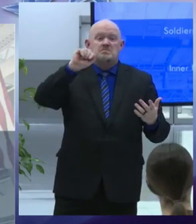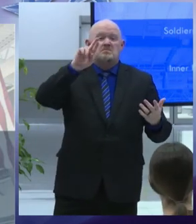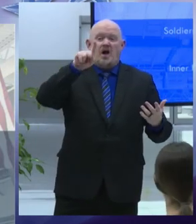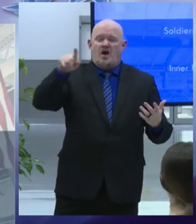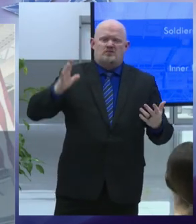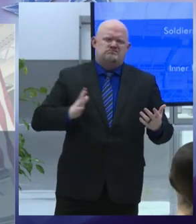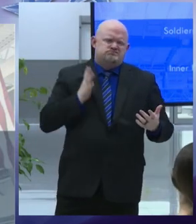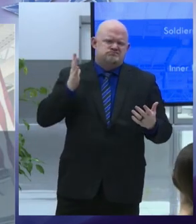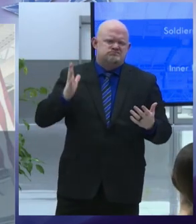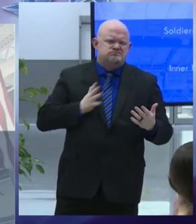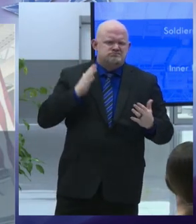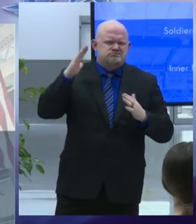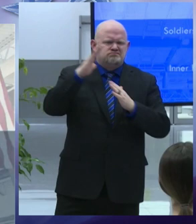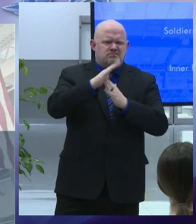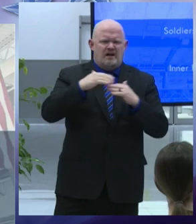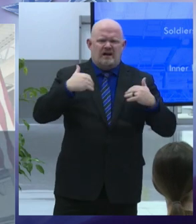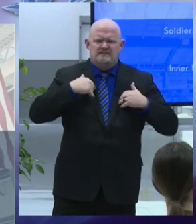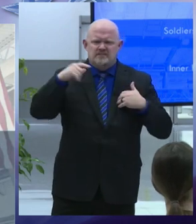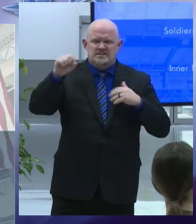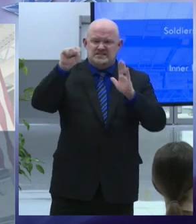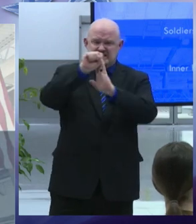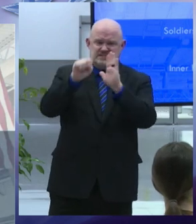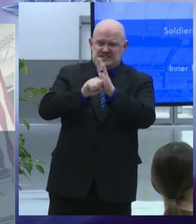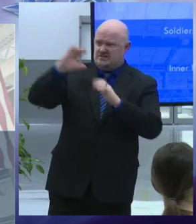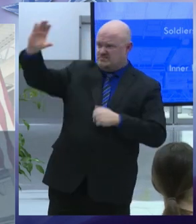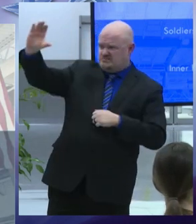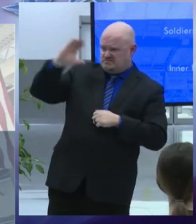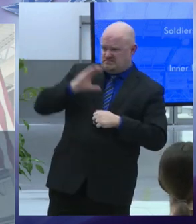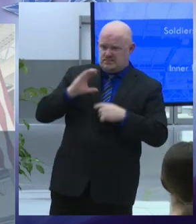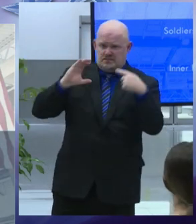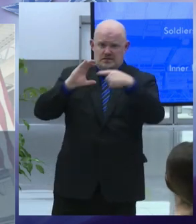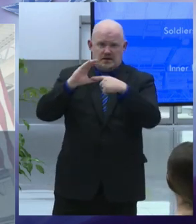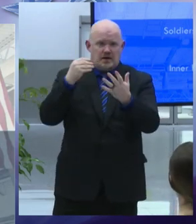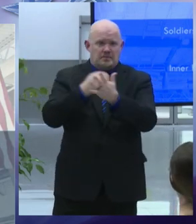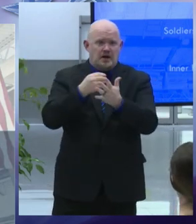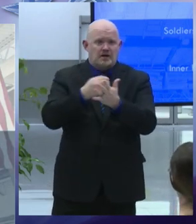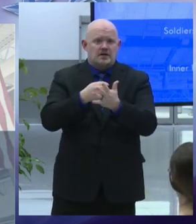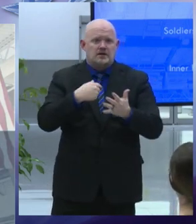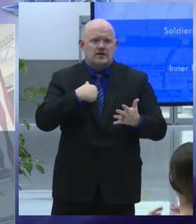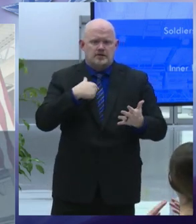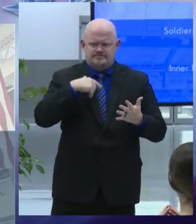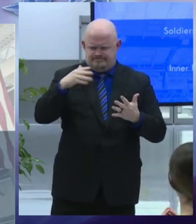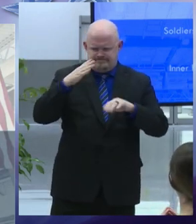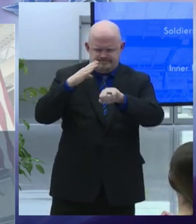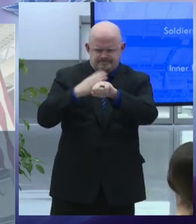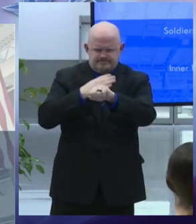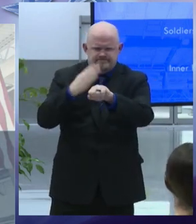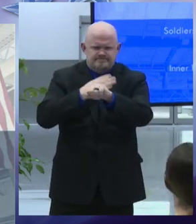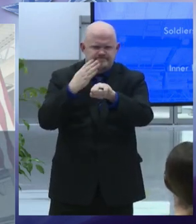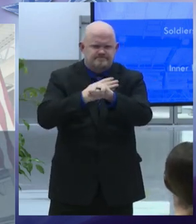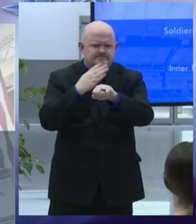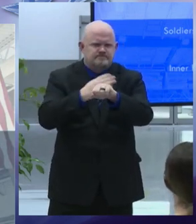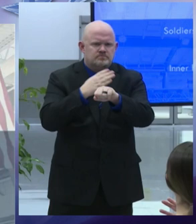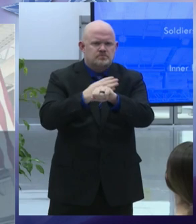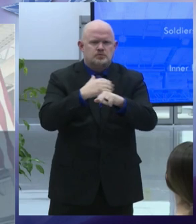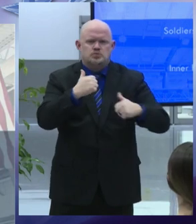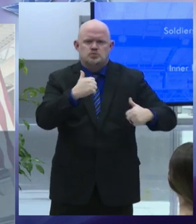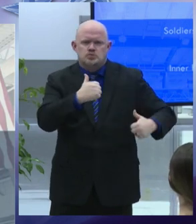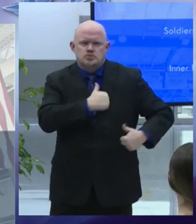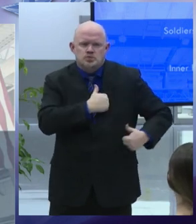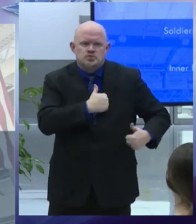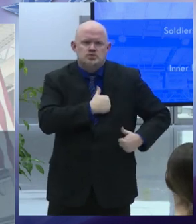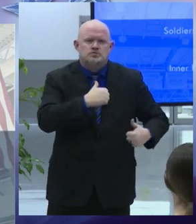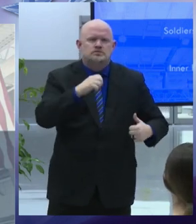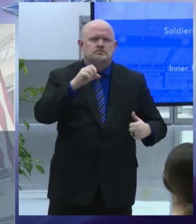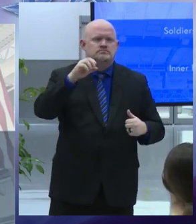combination of a state grant and city capital funds we will start the restoration of the soldiers and sailors monument in clinton square it's about to get a permanent haircut